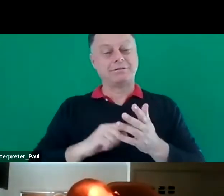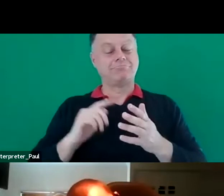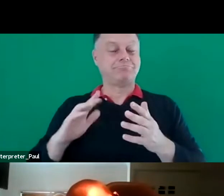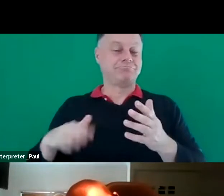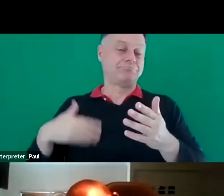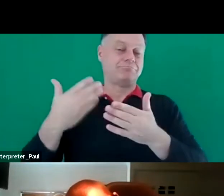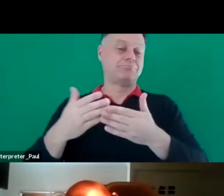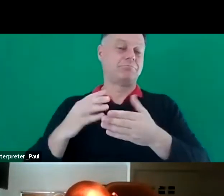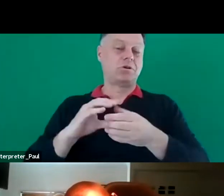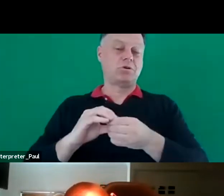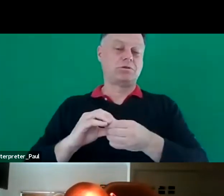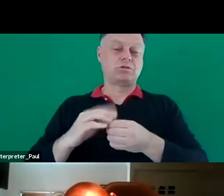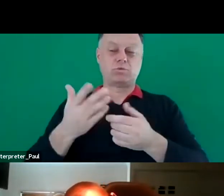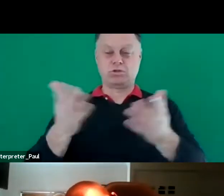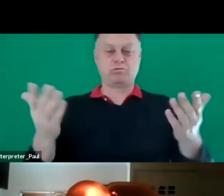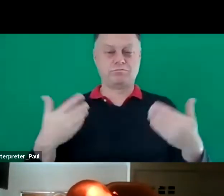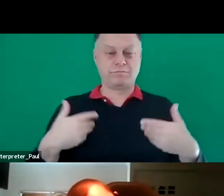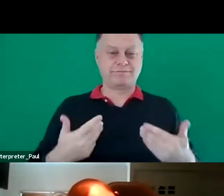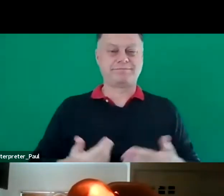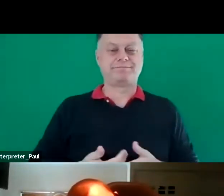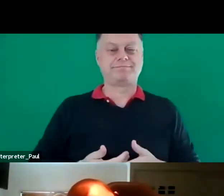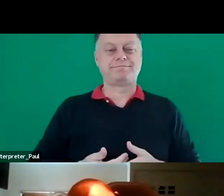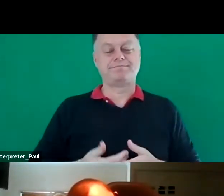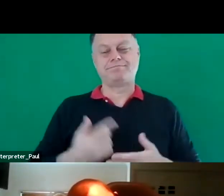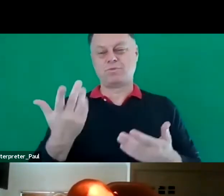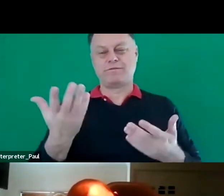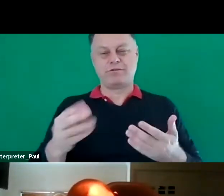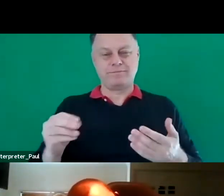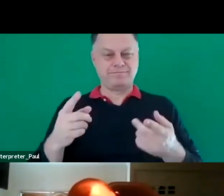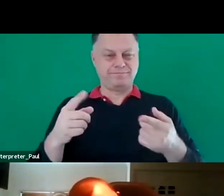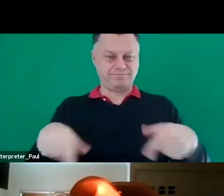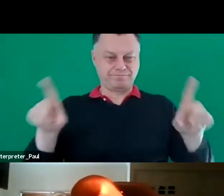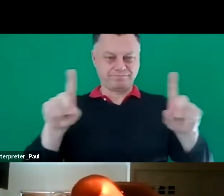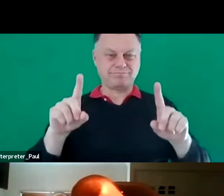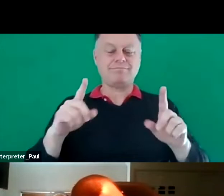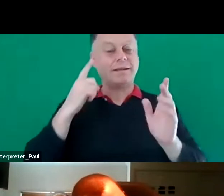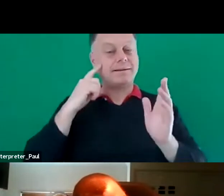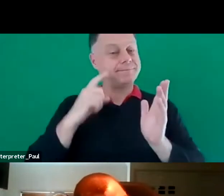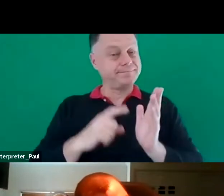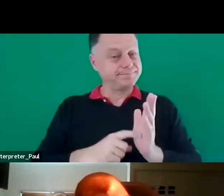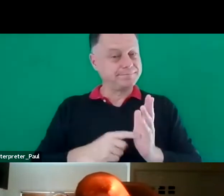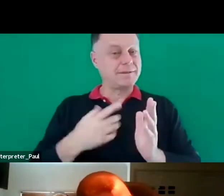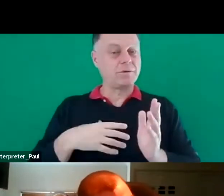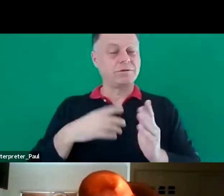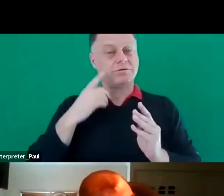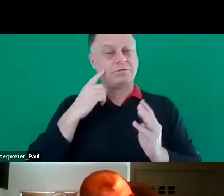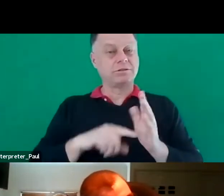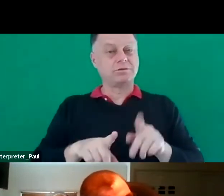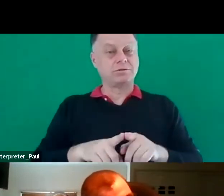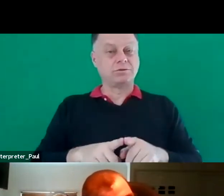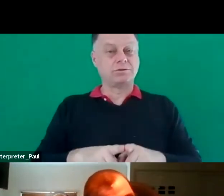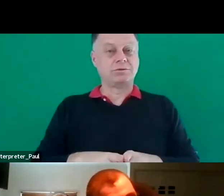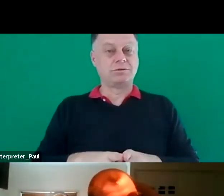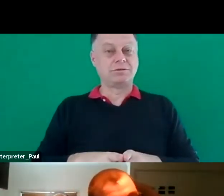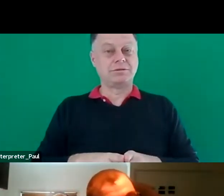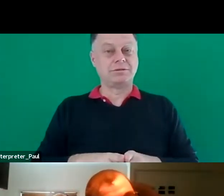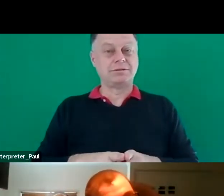lands from which all of you are coming. And in my acknowledgement, I'd just like to recognise the fact that the